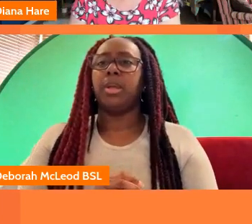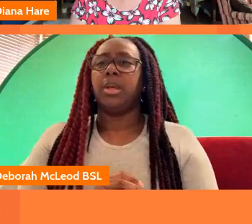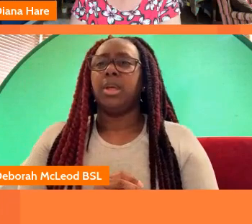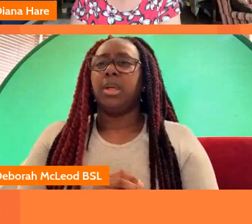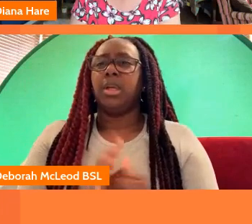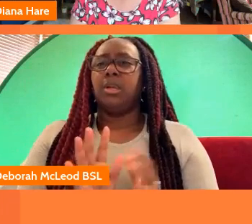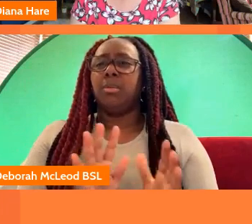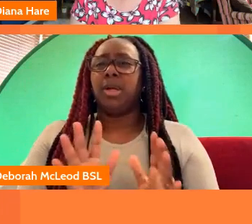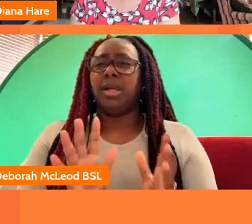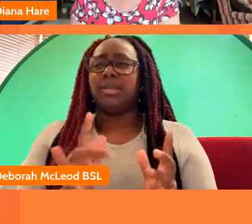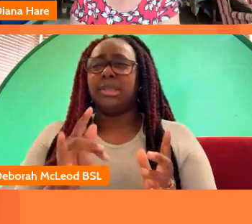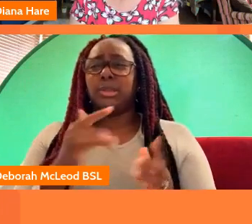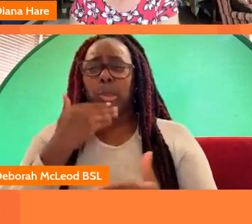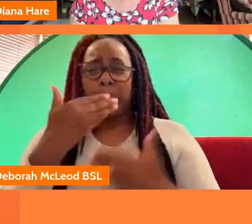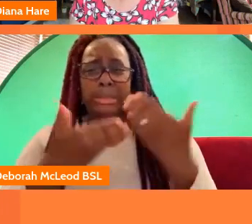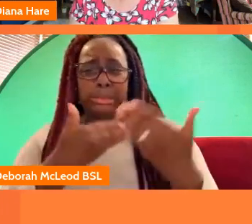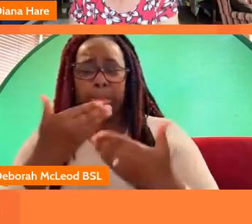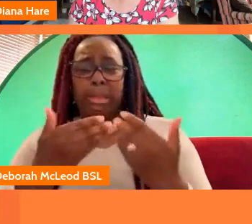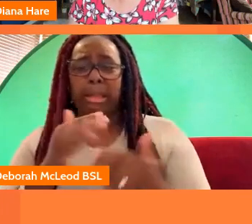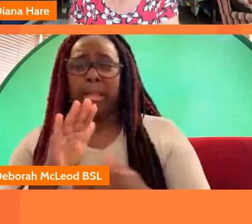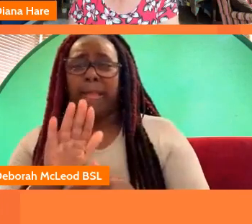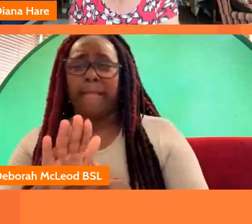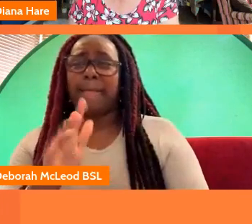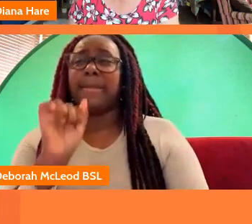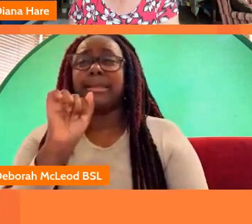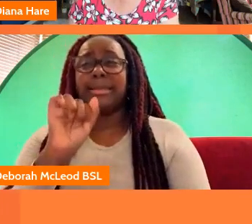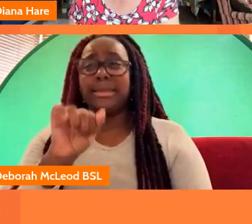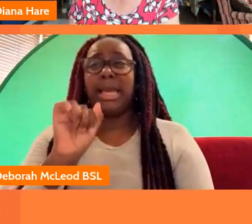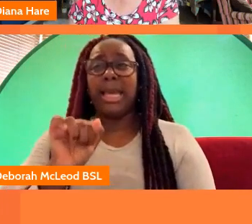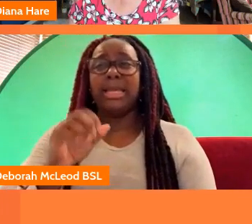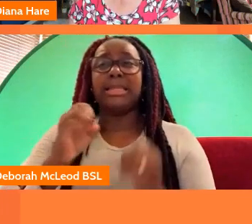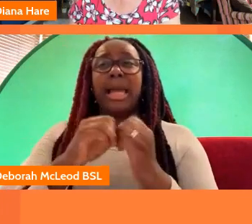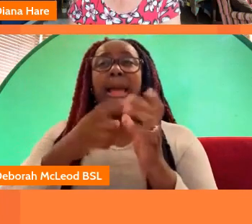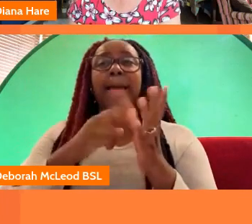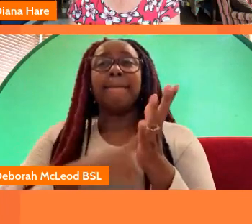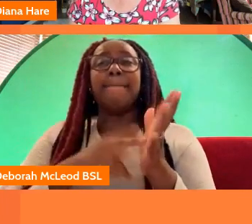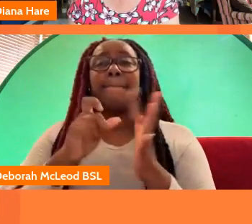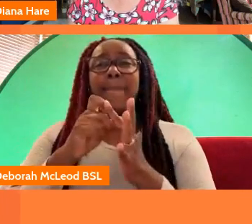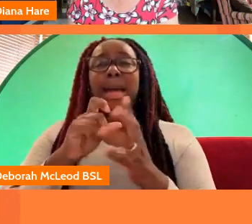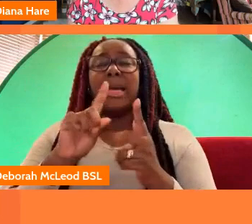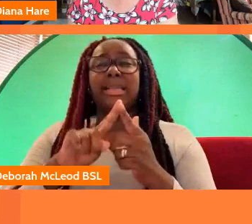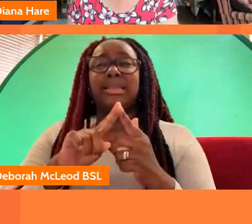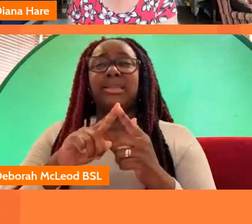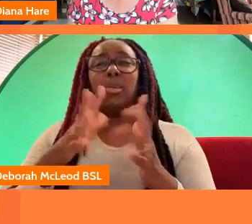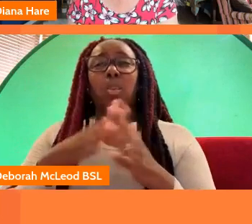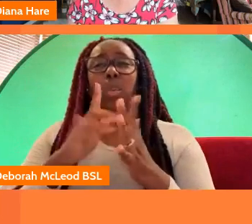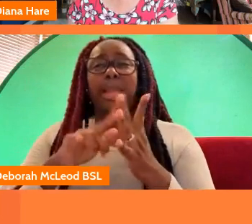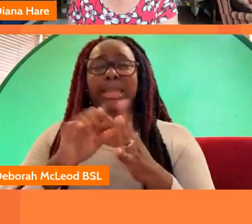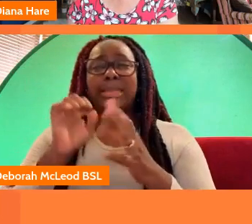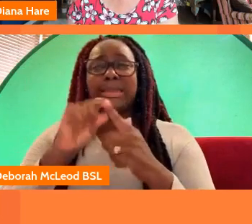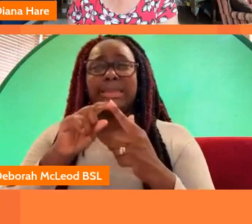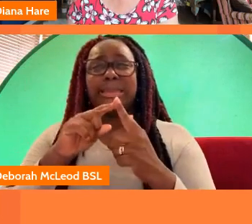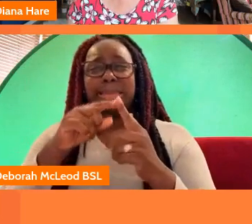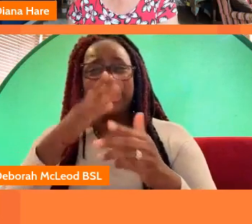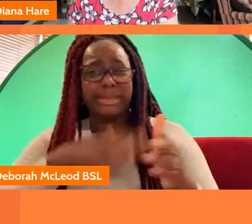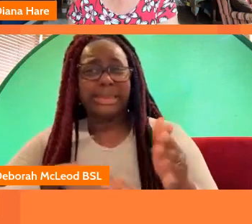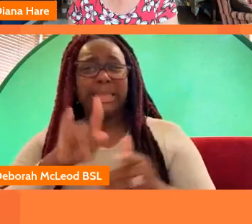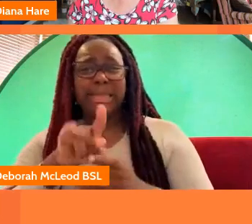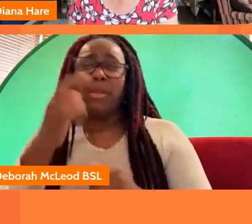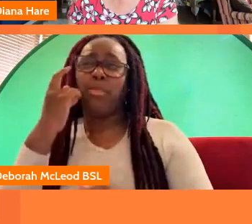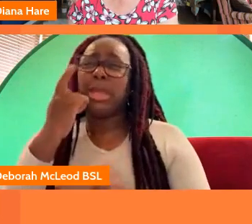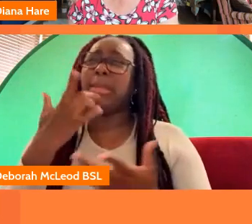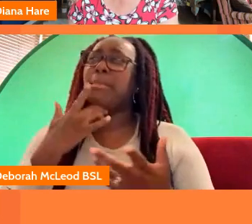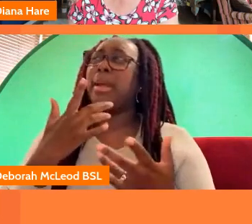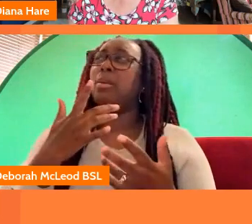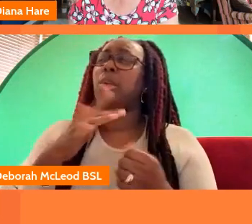what what's already been said there that that yes bandwidth is needed um i'm thinking about um some local